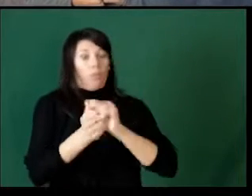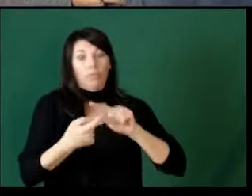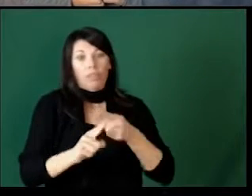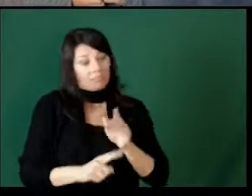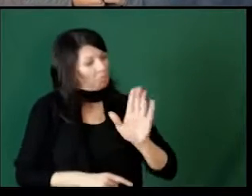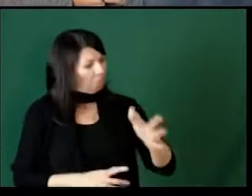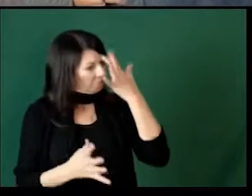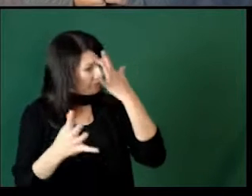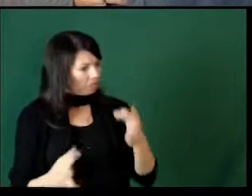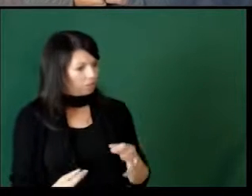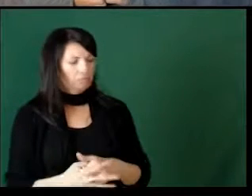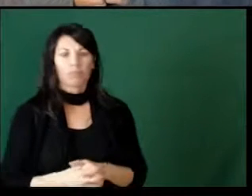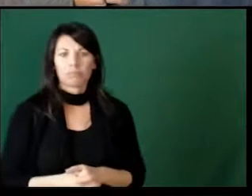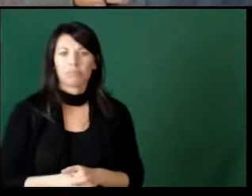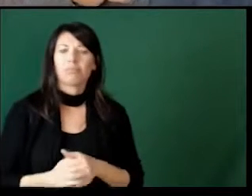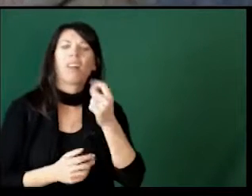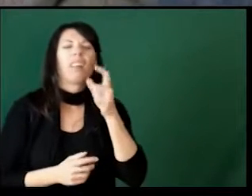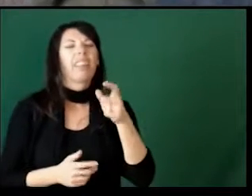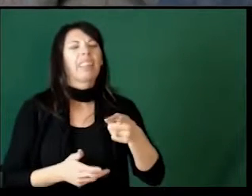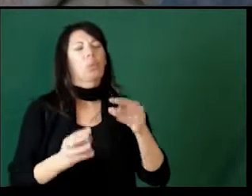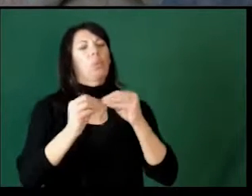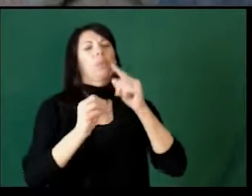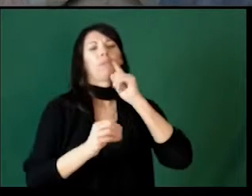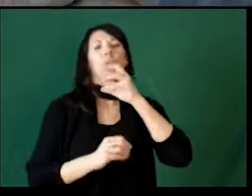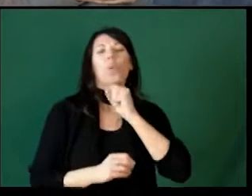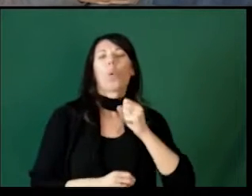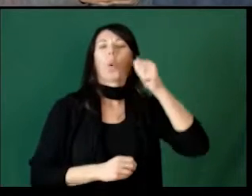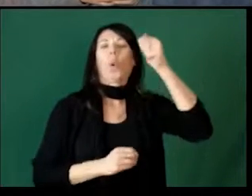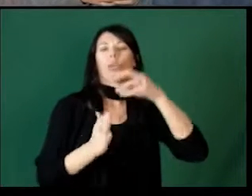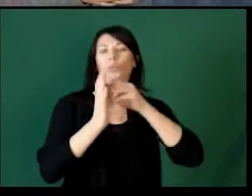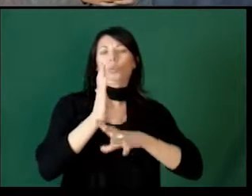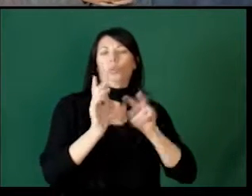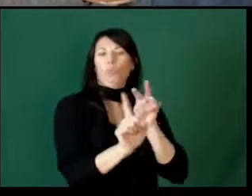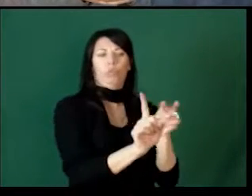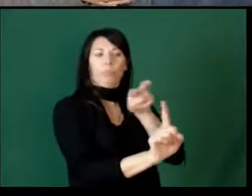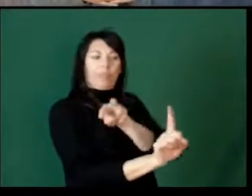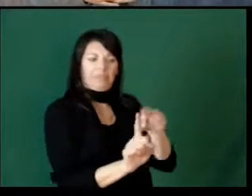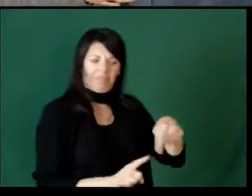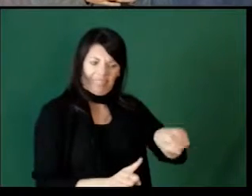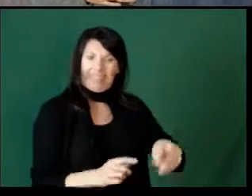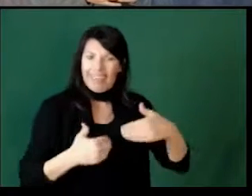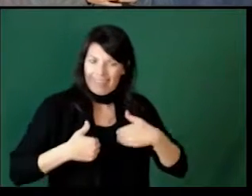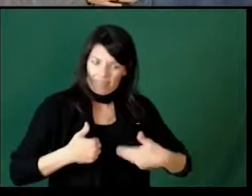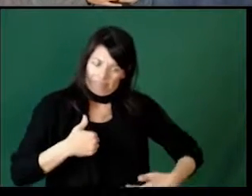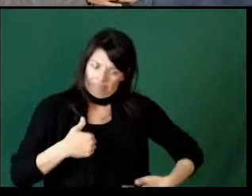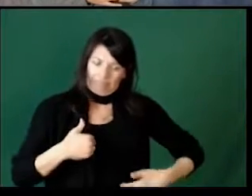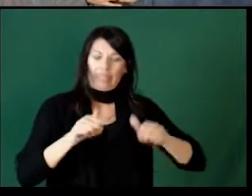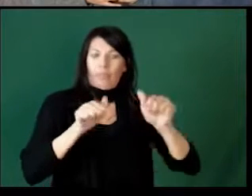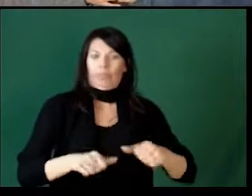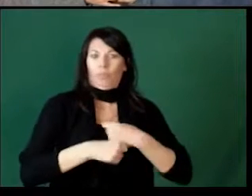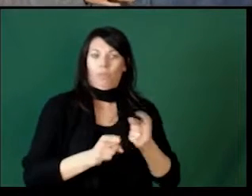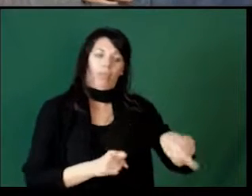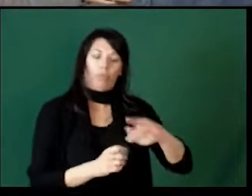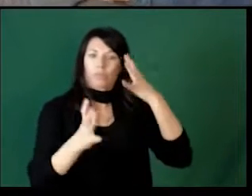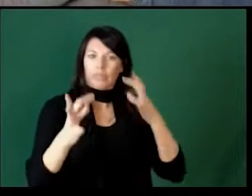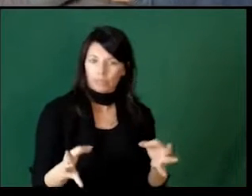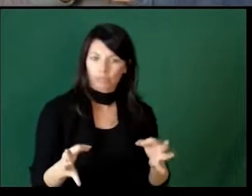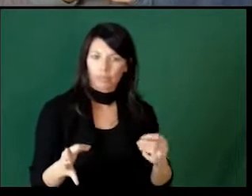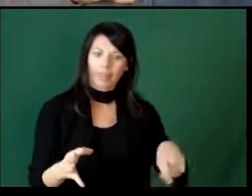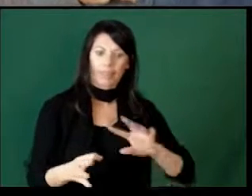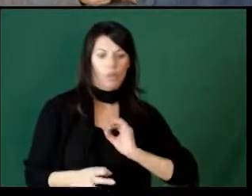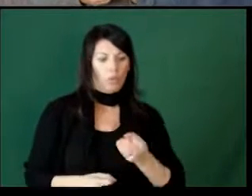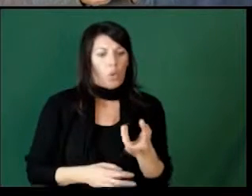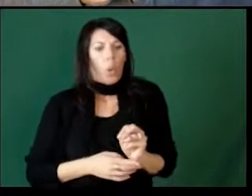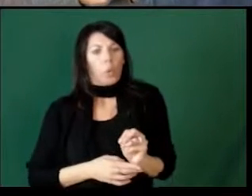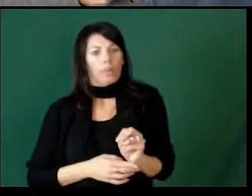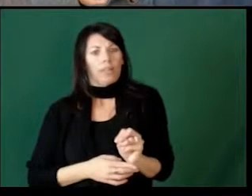won't be allowed to go out with friends. It's your decision. And I'm speaking more from an older student perspective. Kids have the ability to make those decisions. And by making